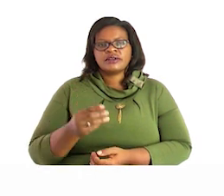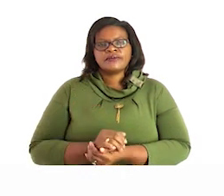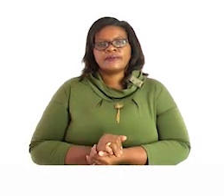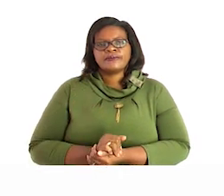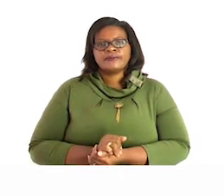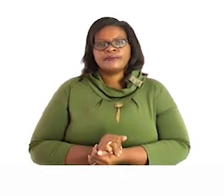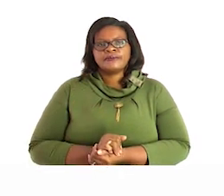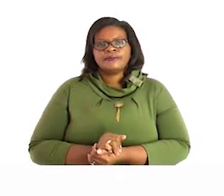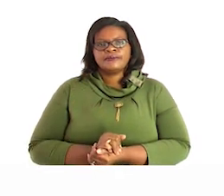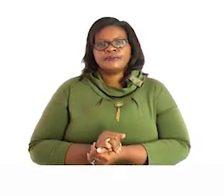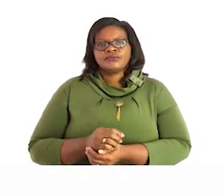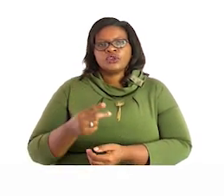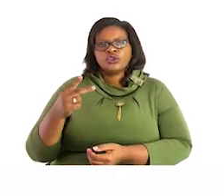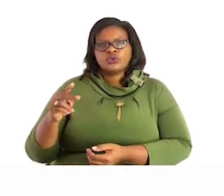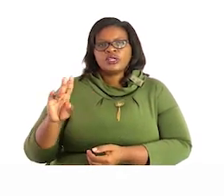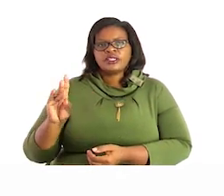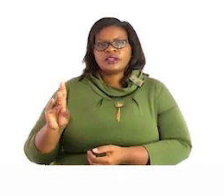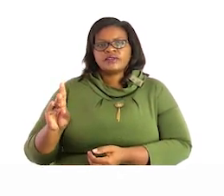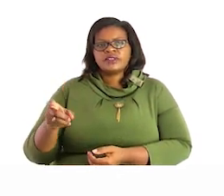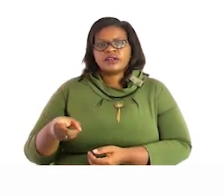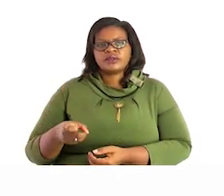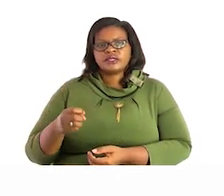27 114